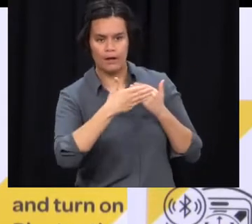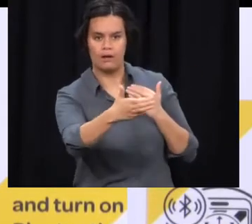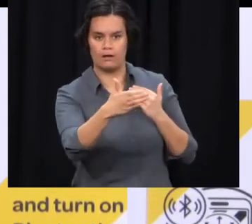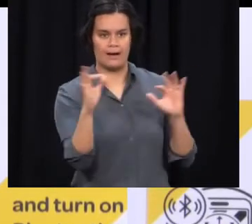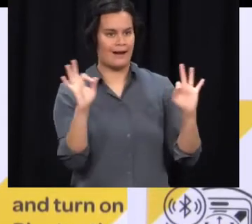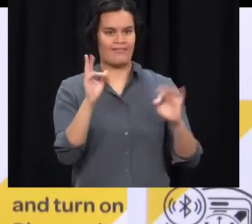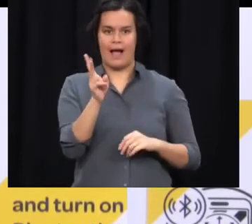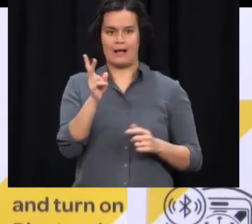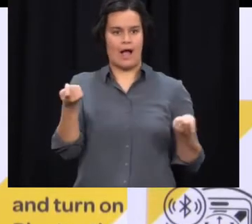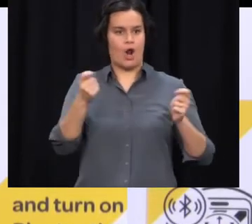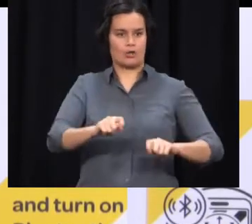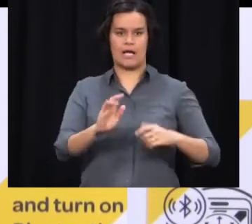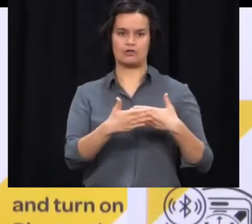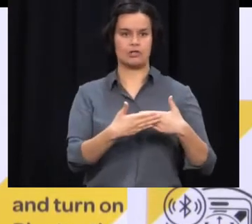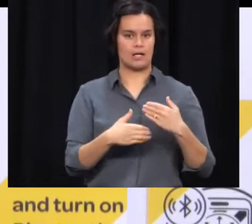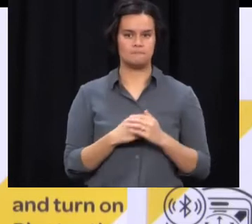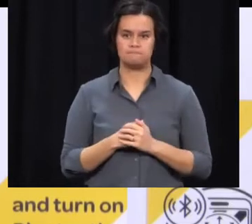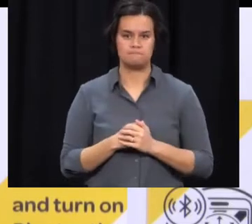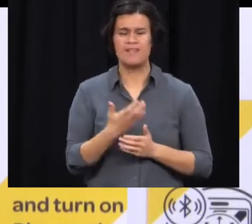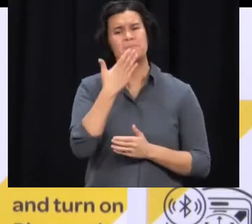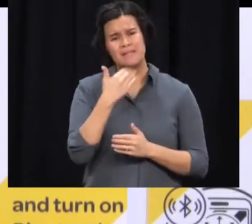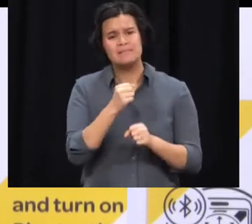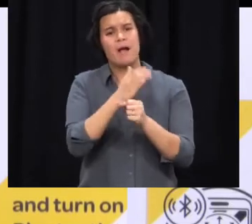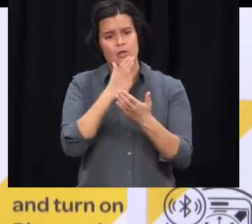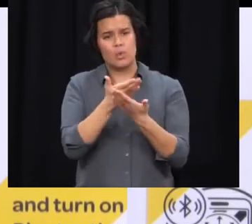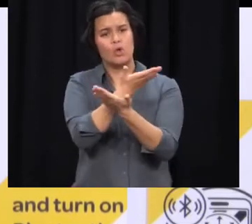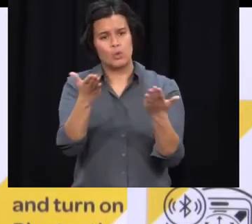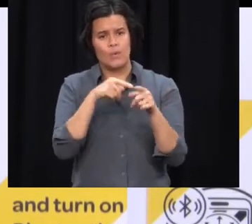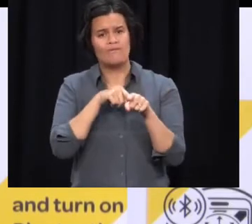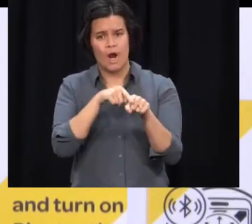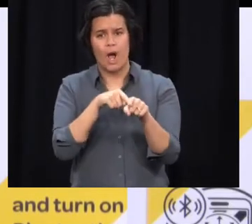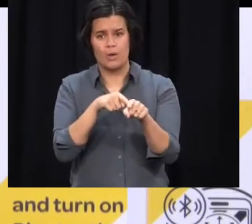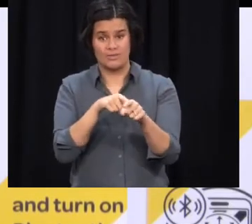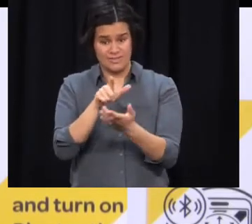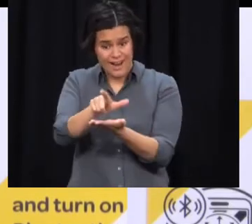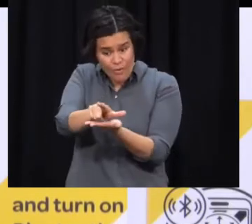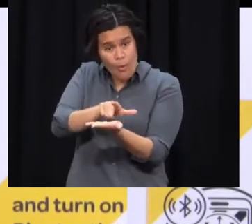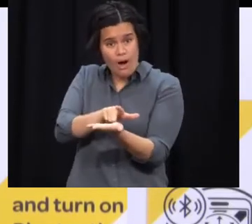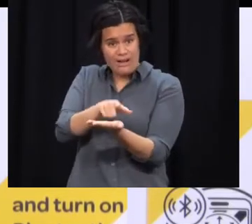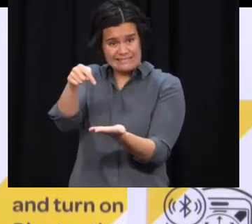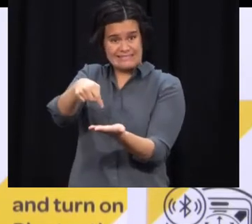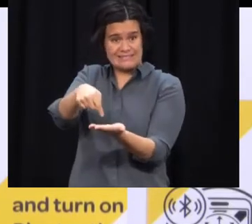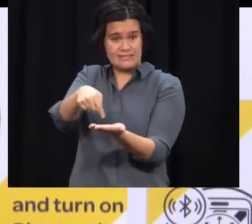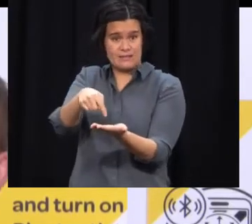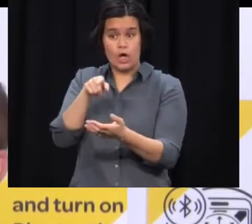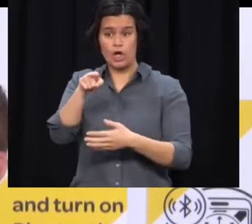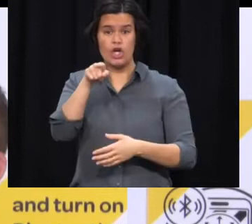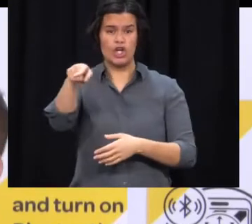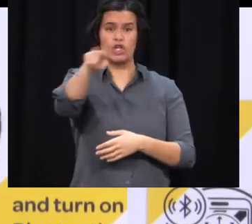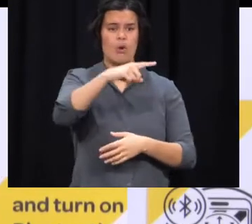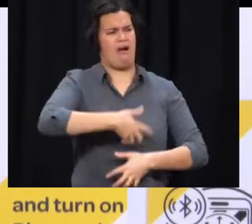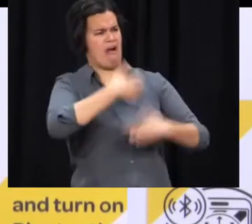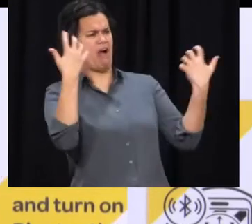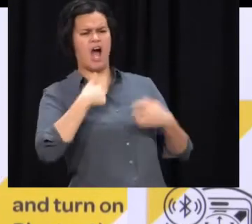dissatisfied with that. Make sure you are complying. It is ultimately a legal requirement and the businesses are just doing what they should be doing. Can I please?